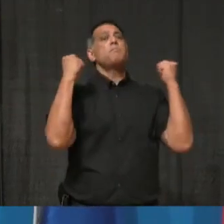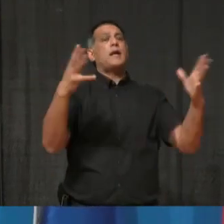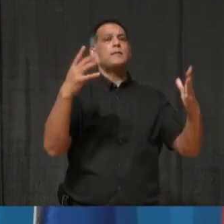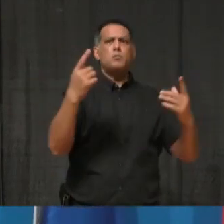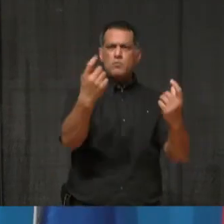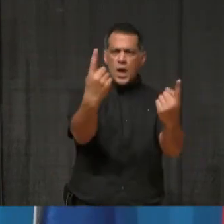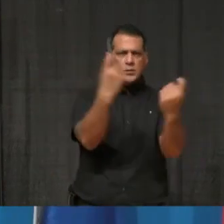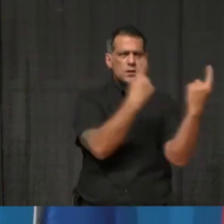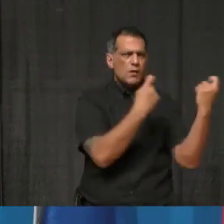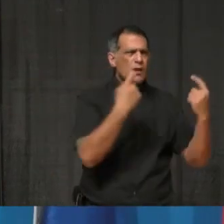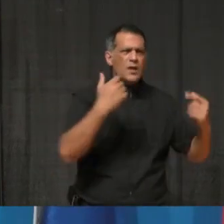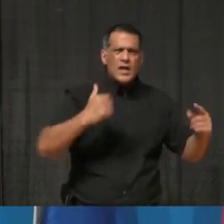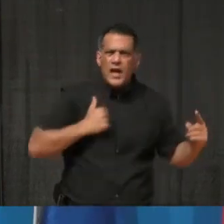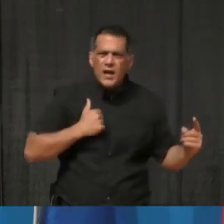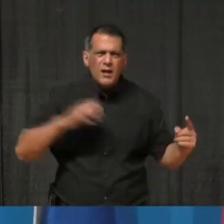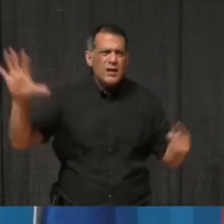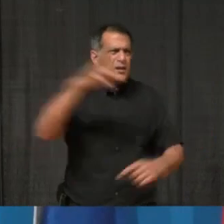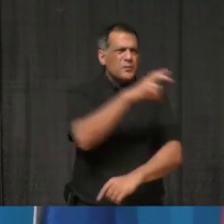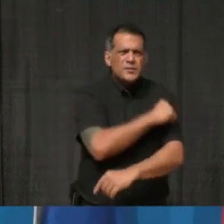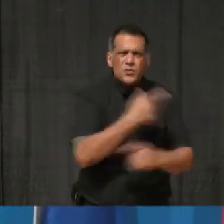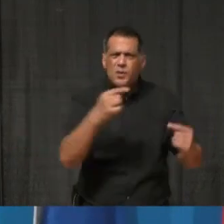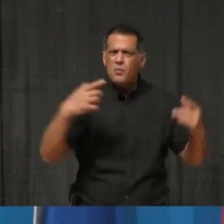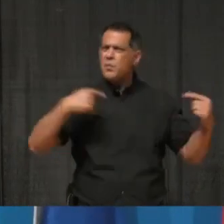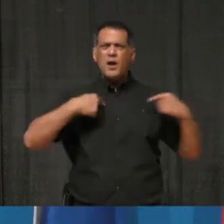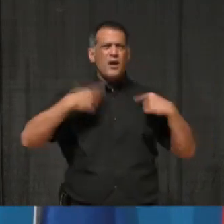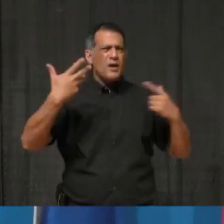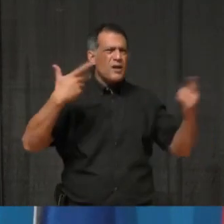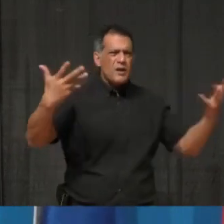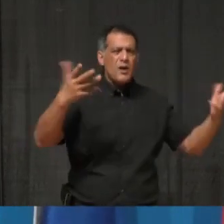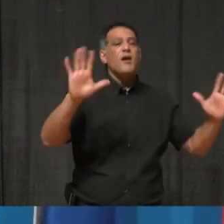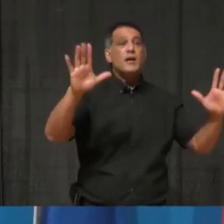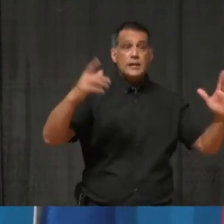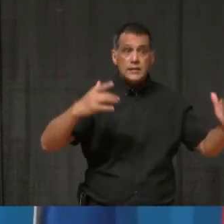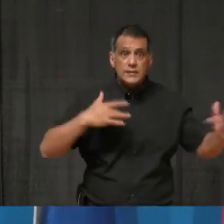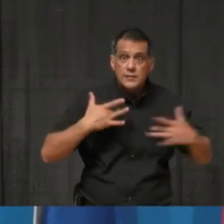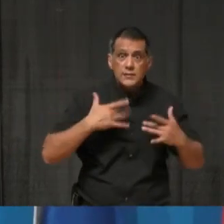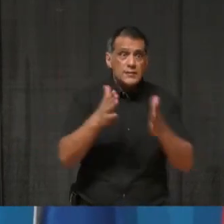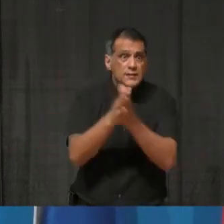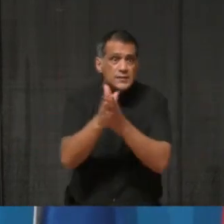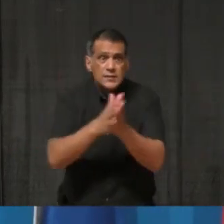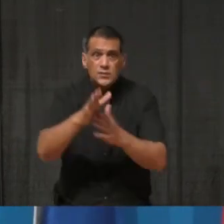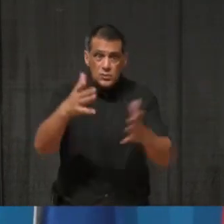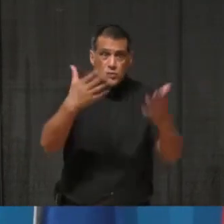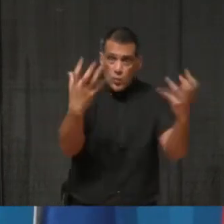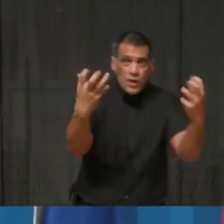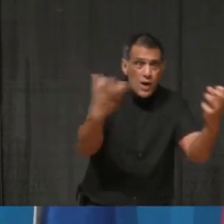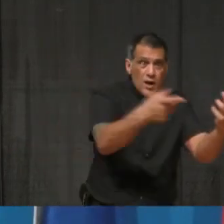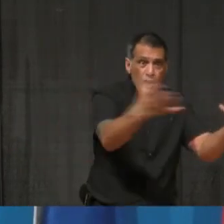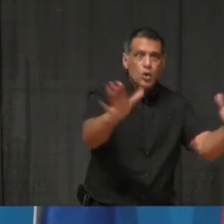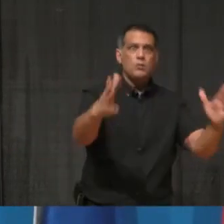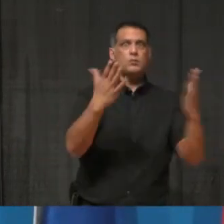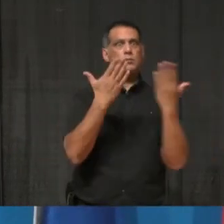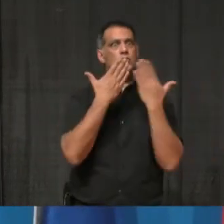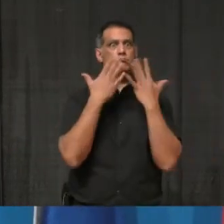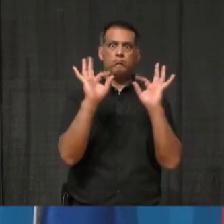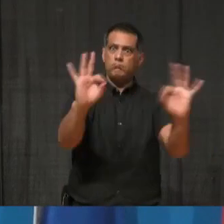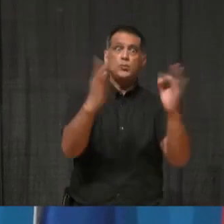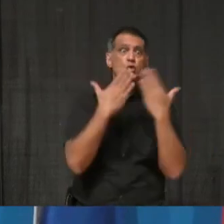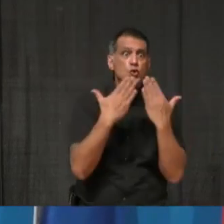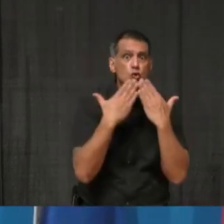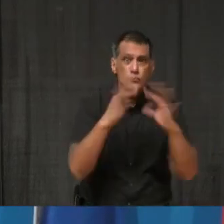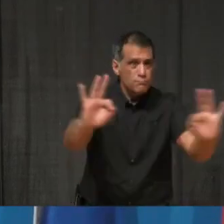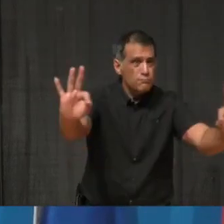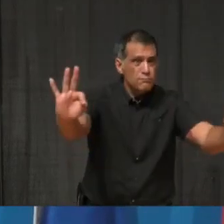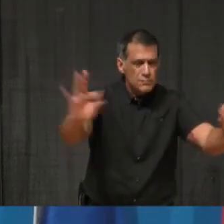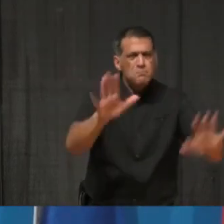about when they might get vaccinated. I'm excited to see such enthusiasm in the community for vaccination and I thank you for your